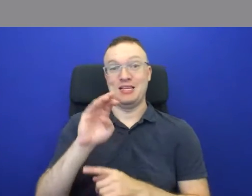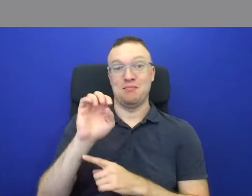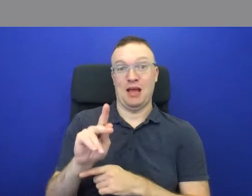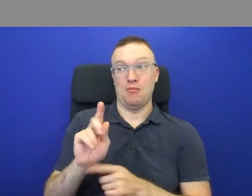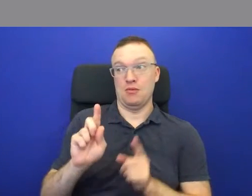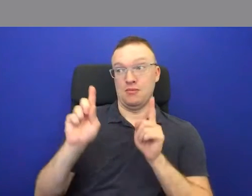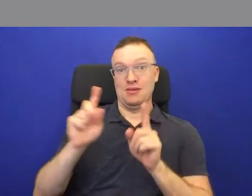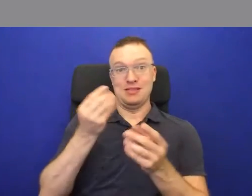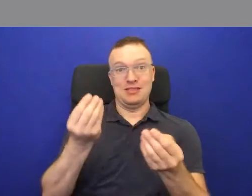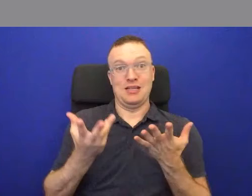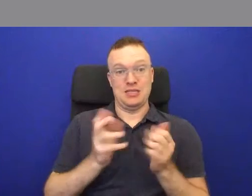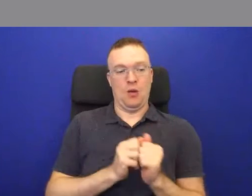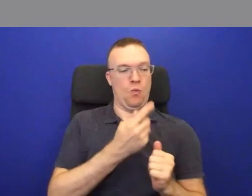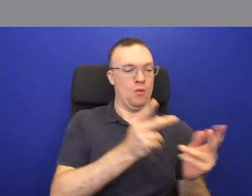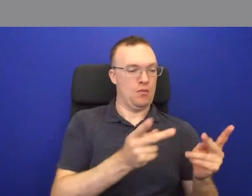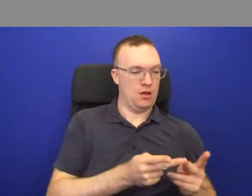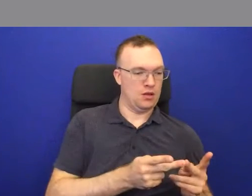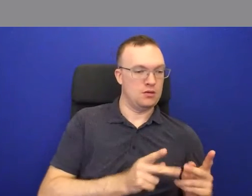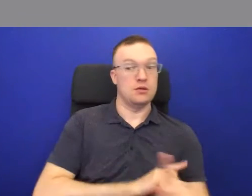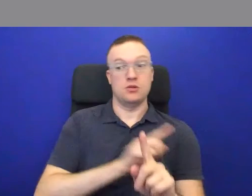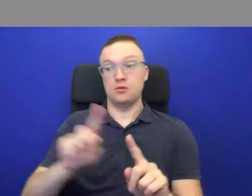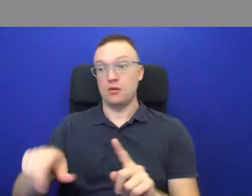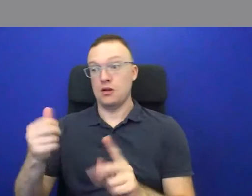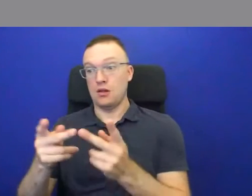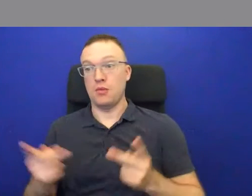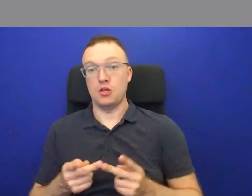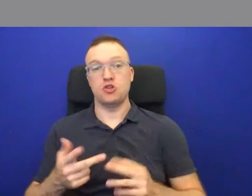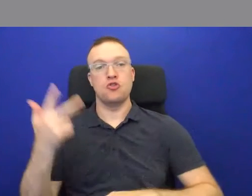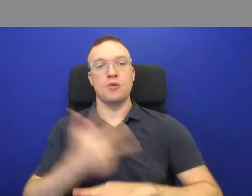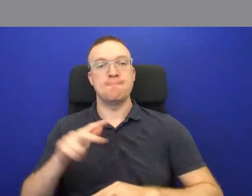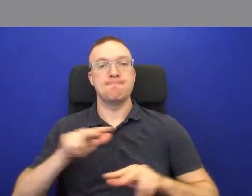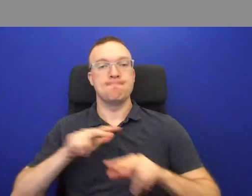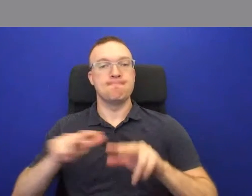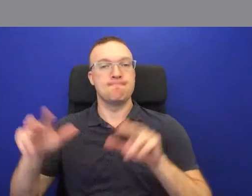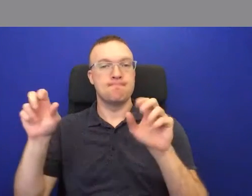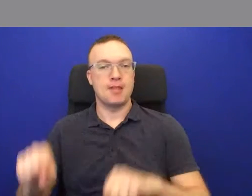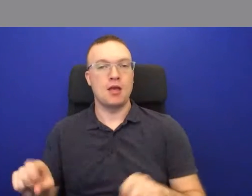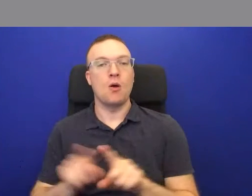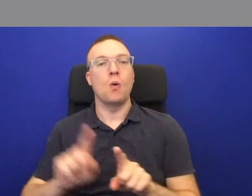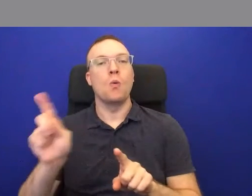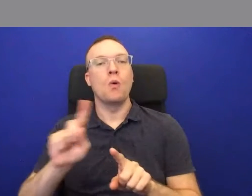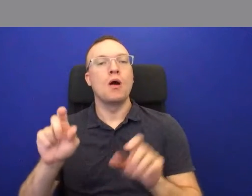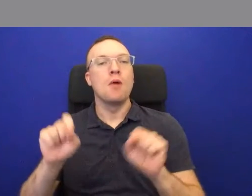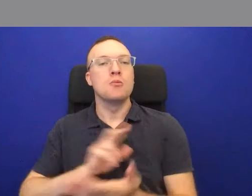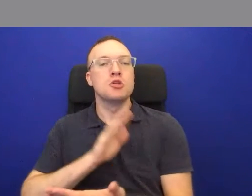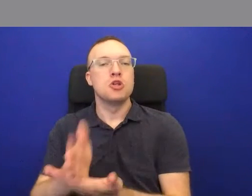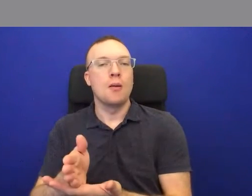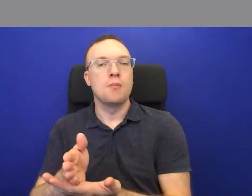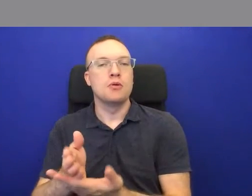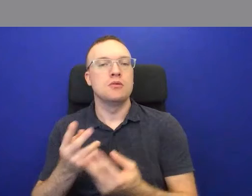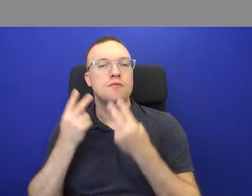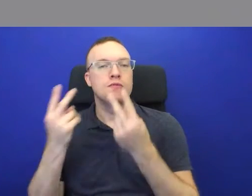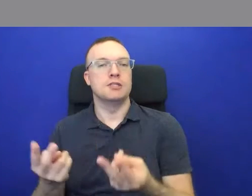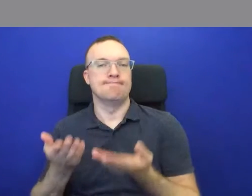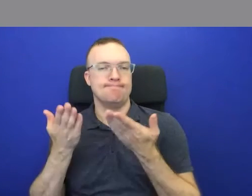to get from one place to another in three days' journey, and where you might stop along the